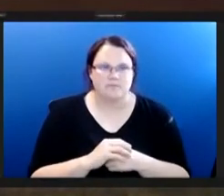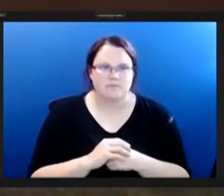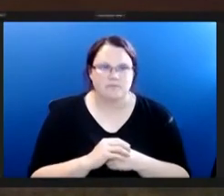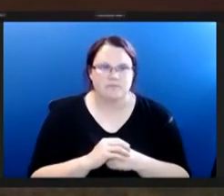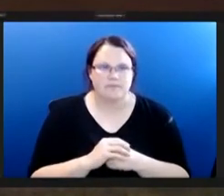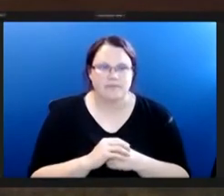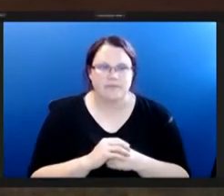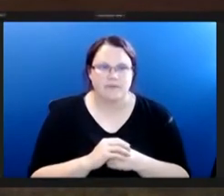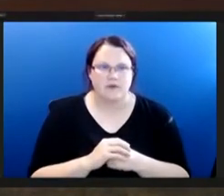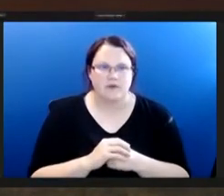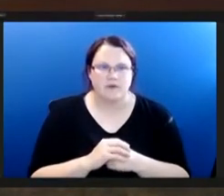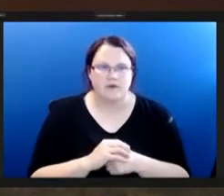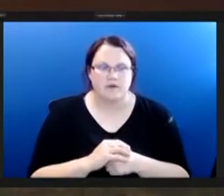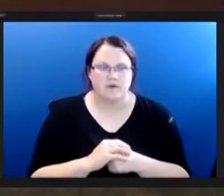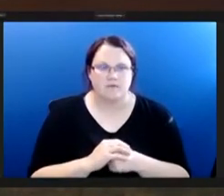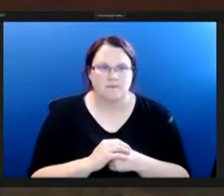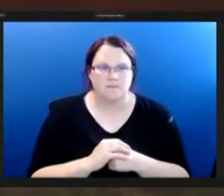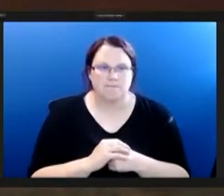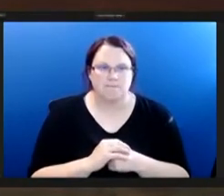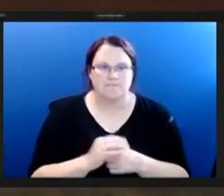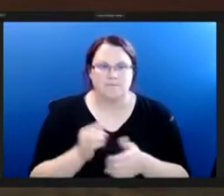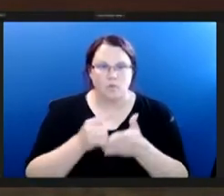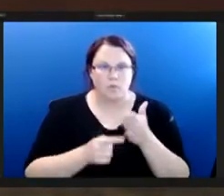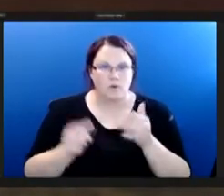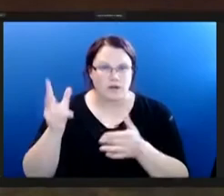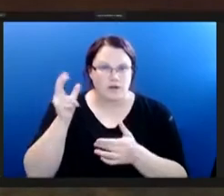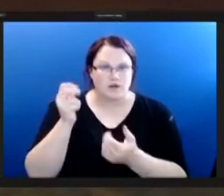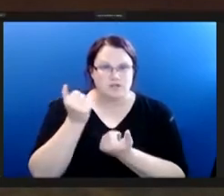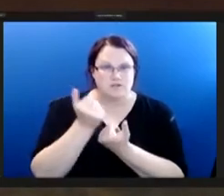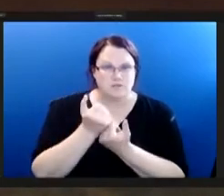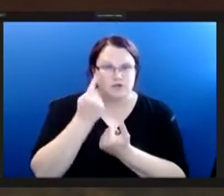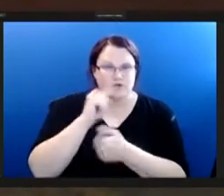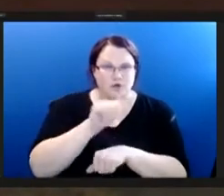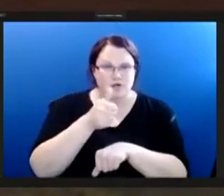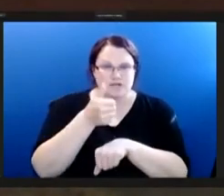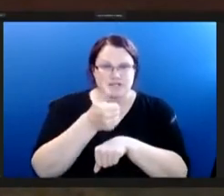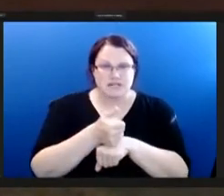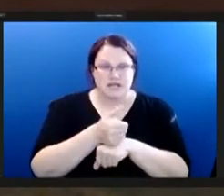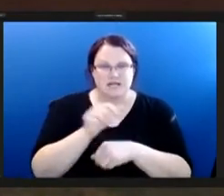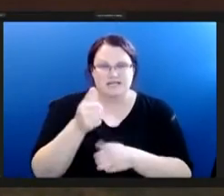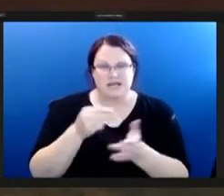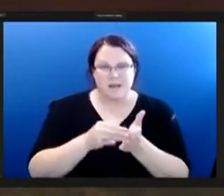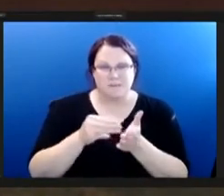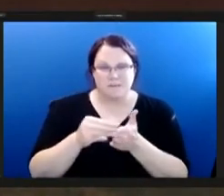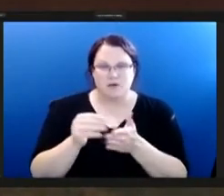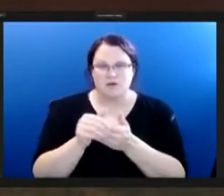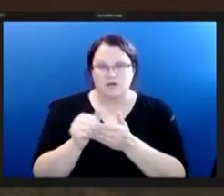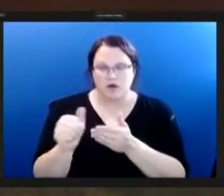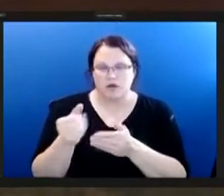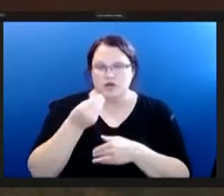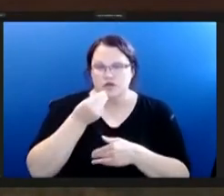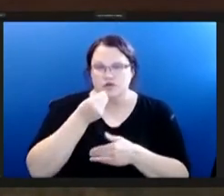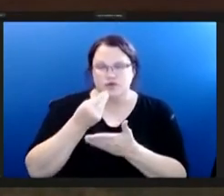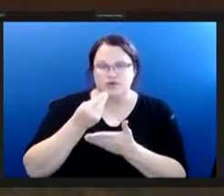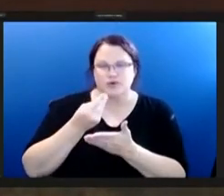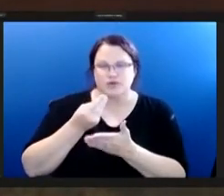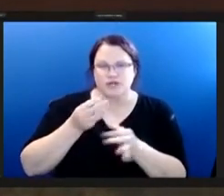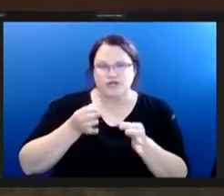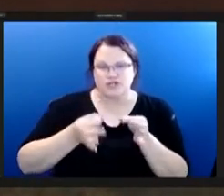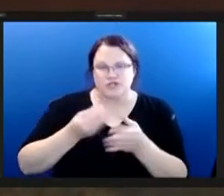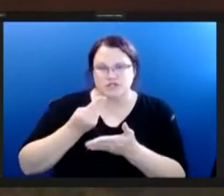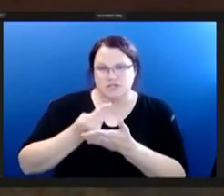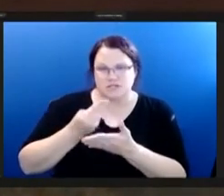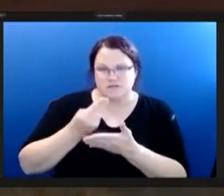what i heard was a support for establishing this 10 million dollar food justice fund that would be